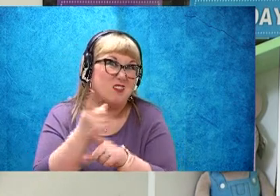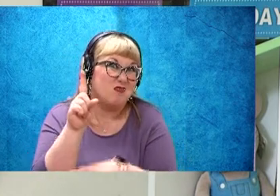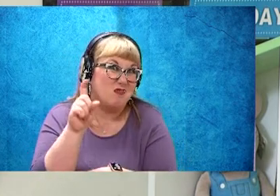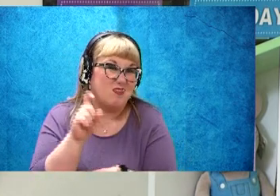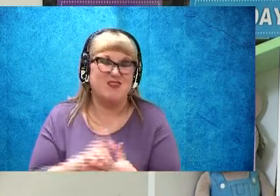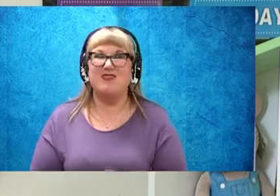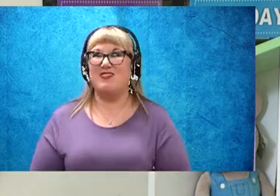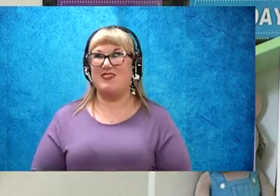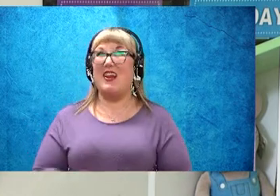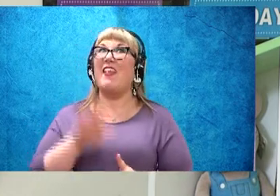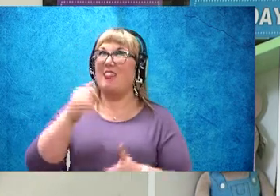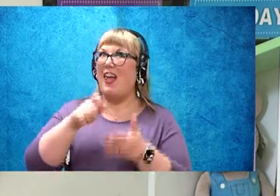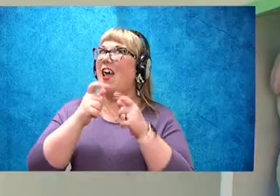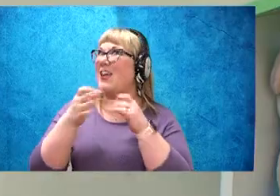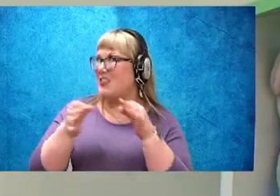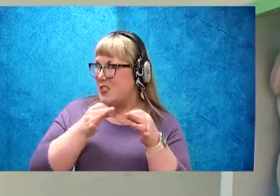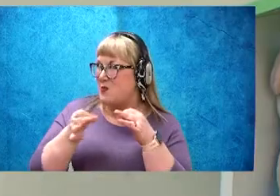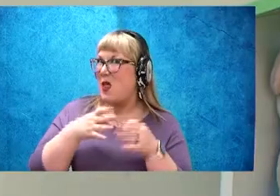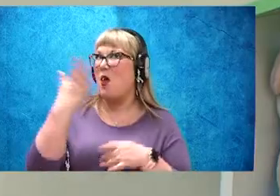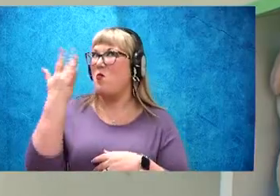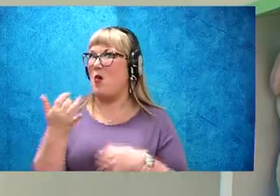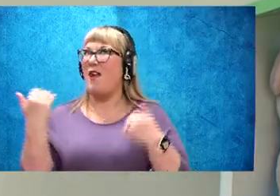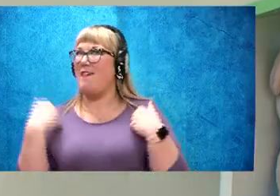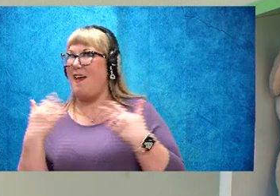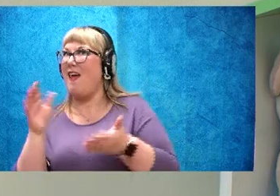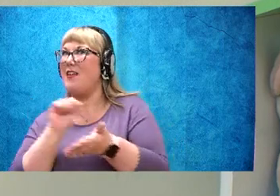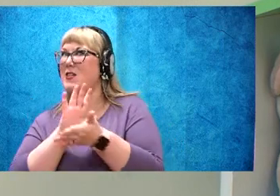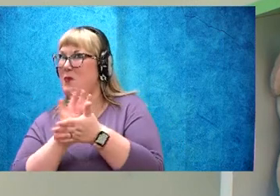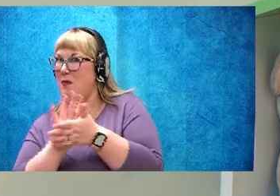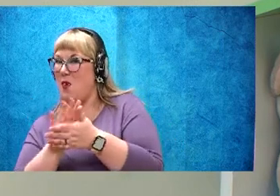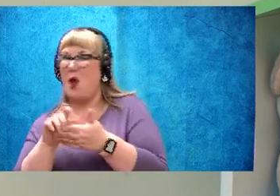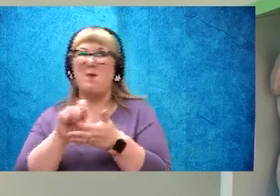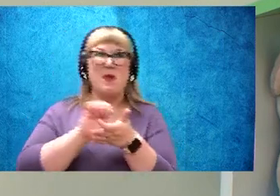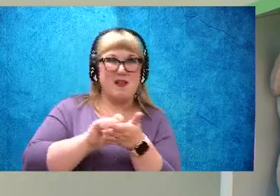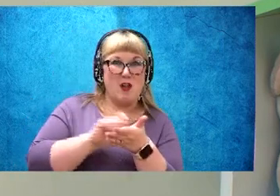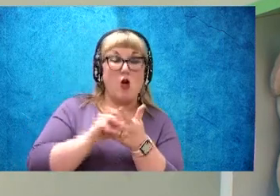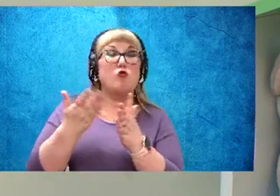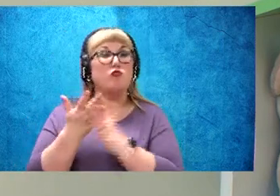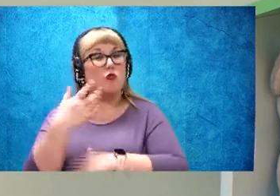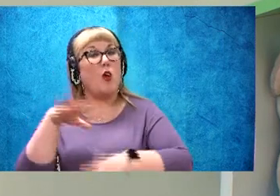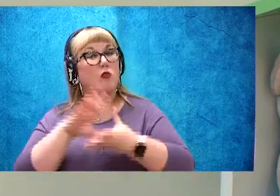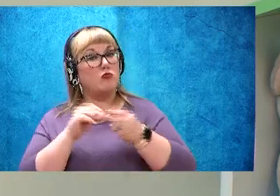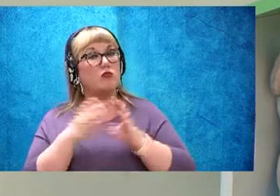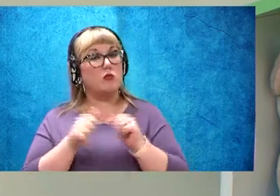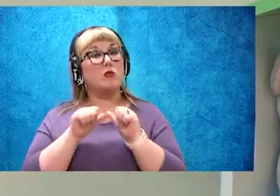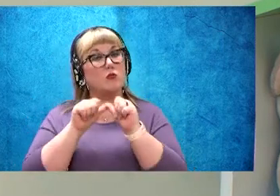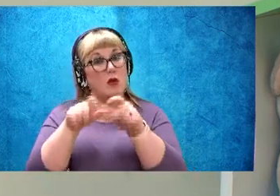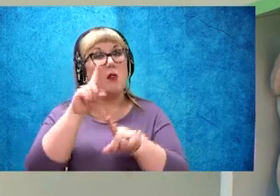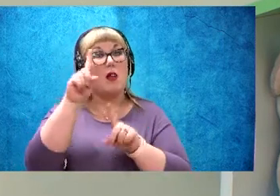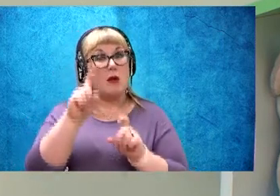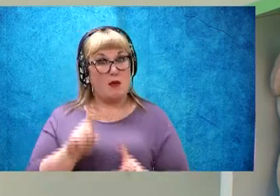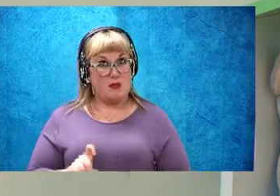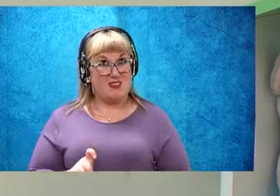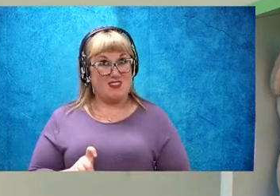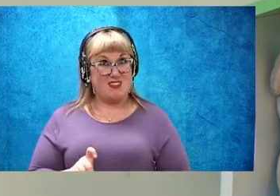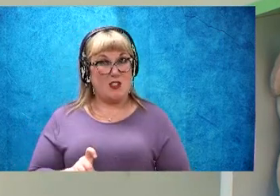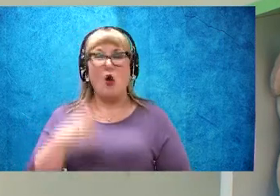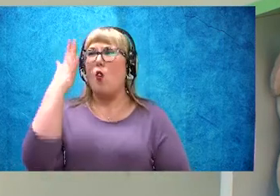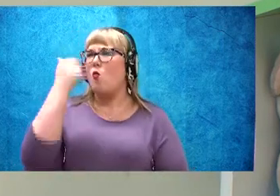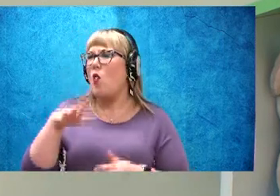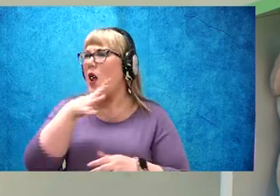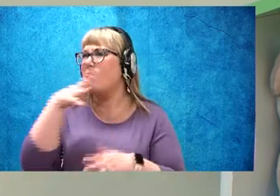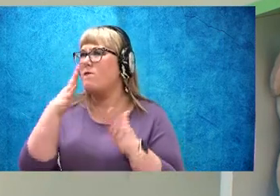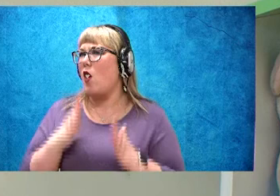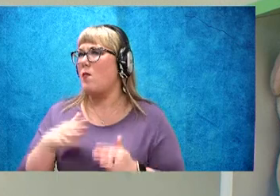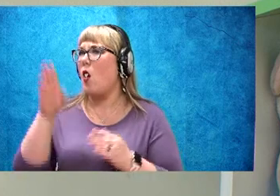why he has the pencil and the piece of paper. Throughout the story, we kept asking, why does Farmer Brown keep